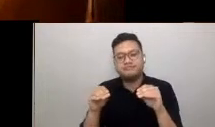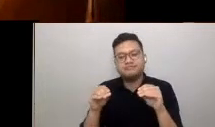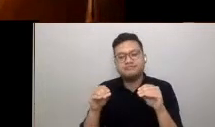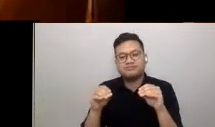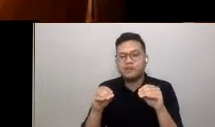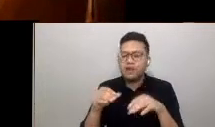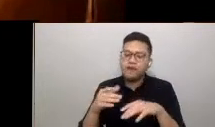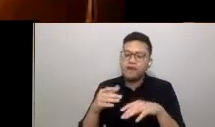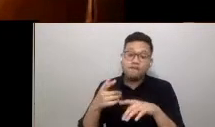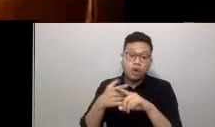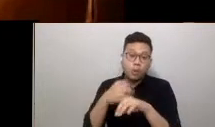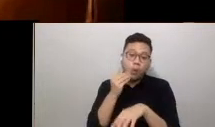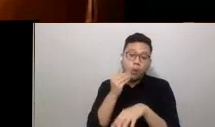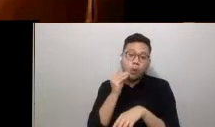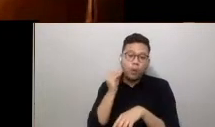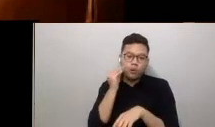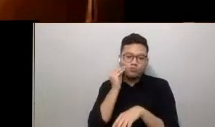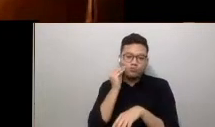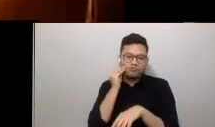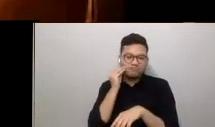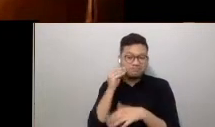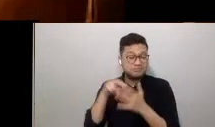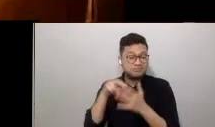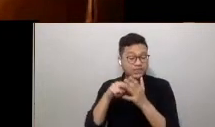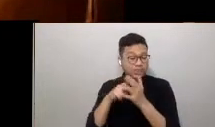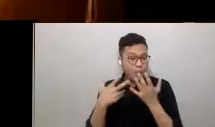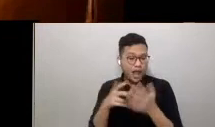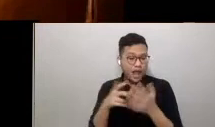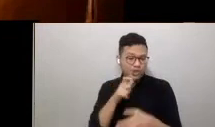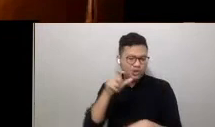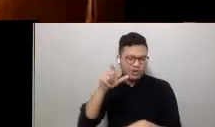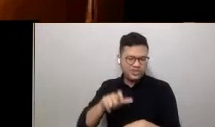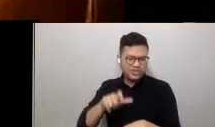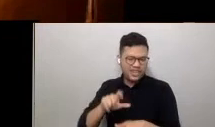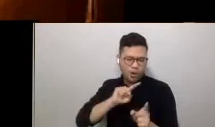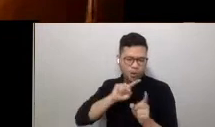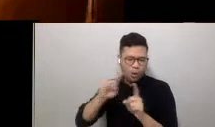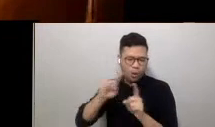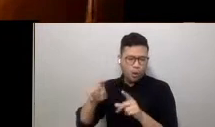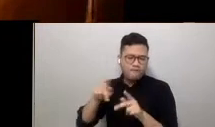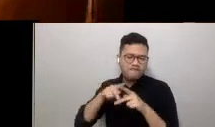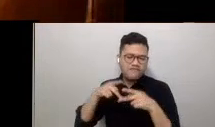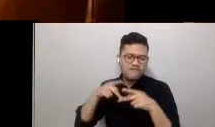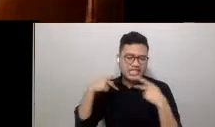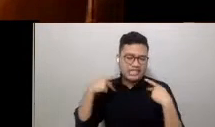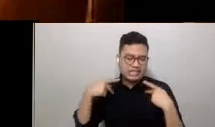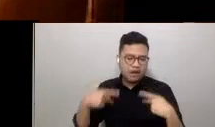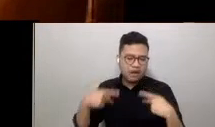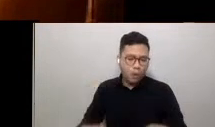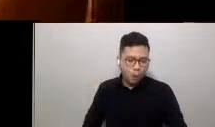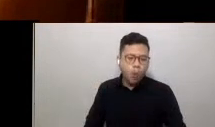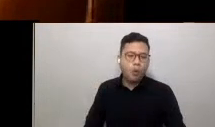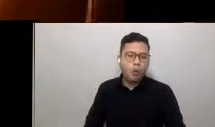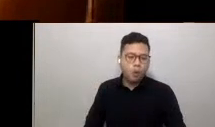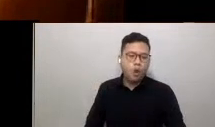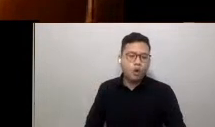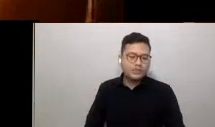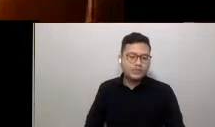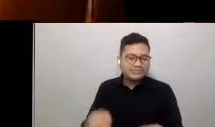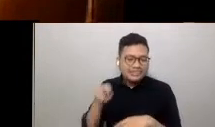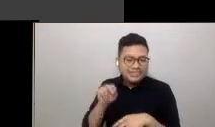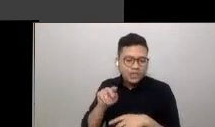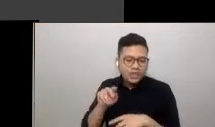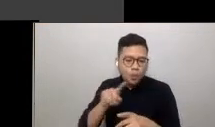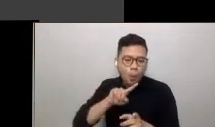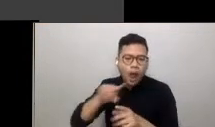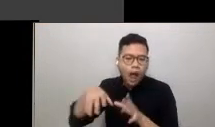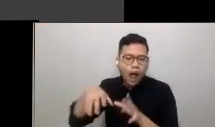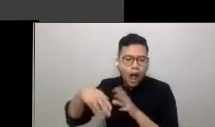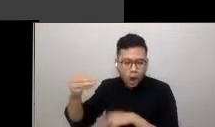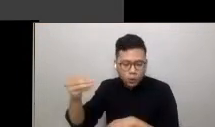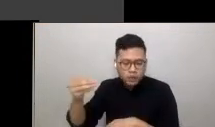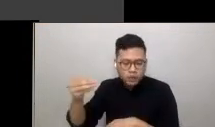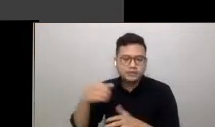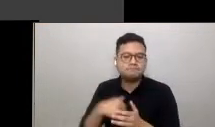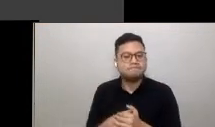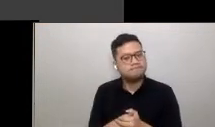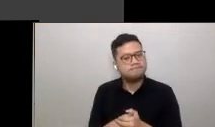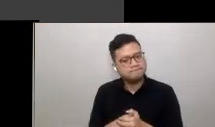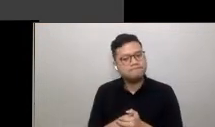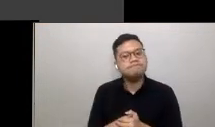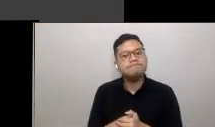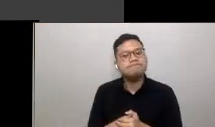negate the need to be physically out in public, and are just some of the methods that we are seeing shape our new lives.